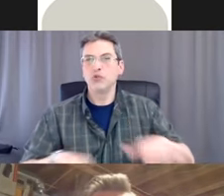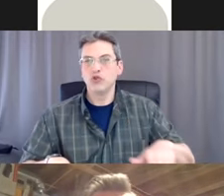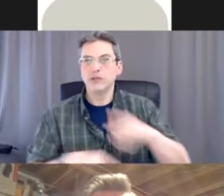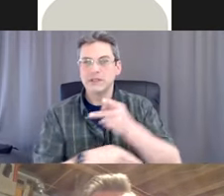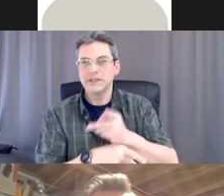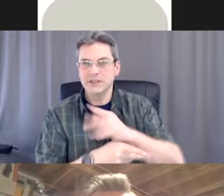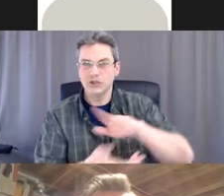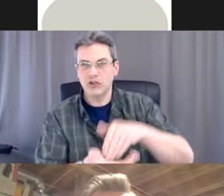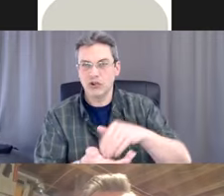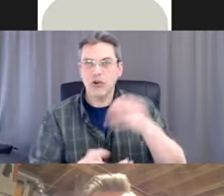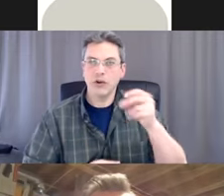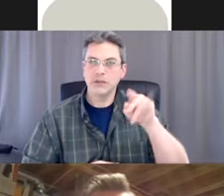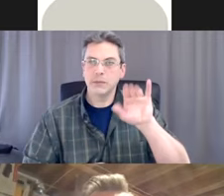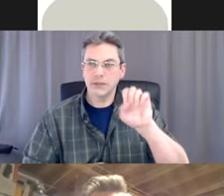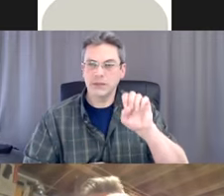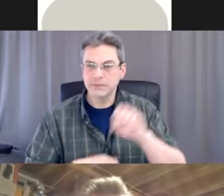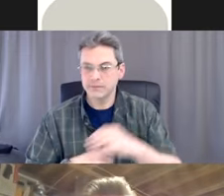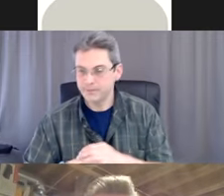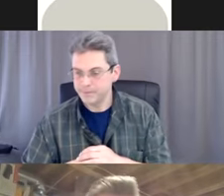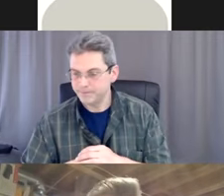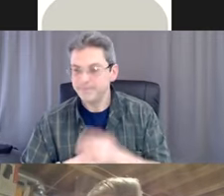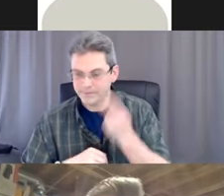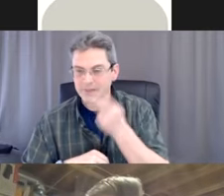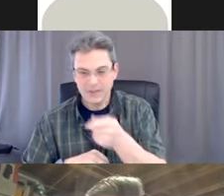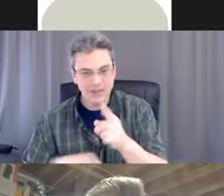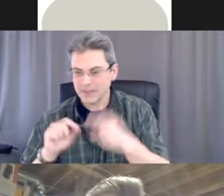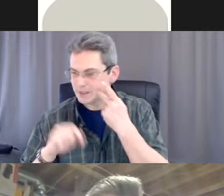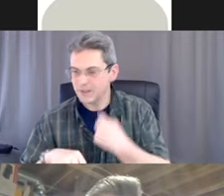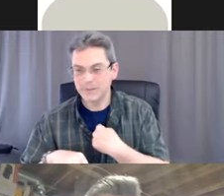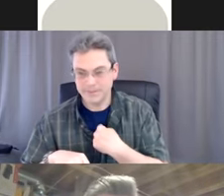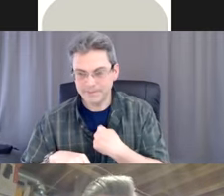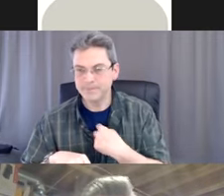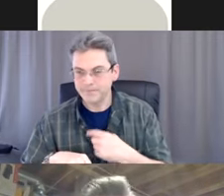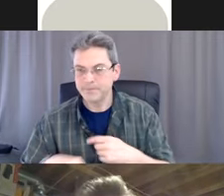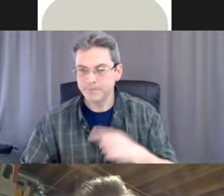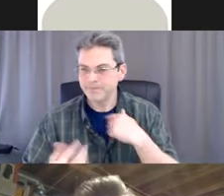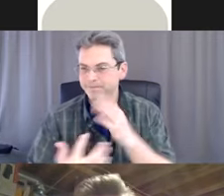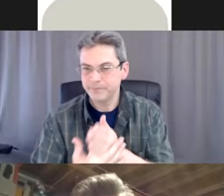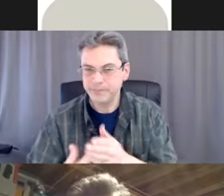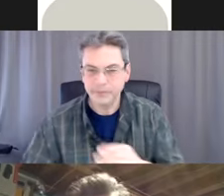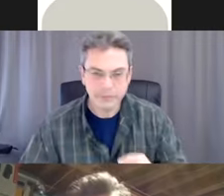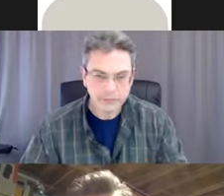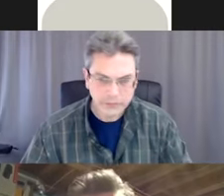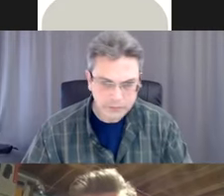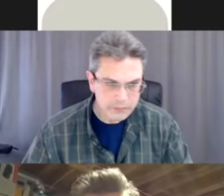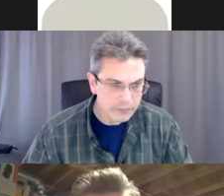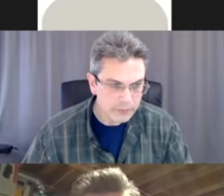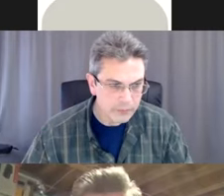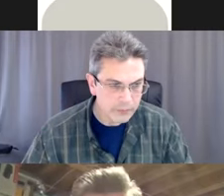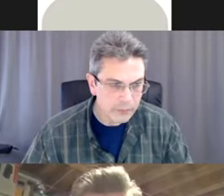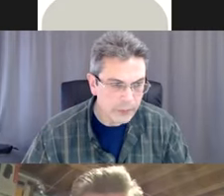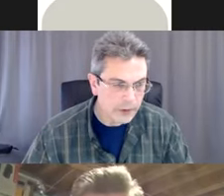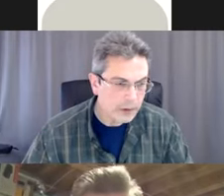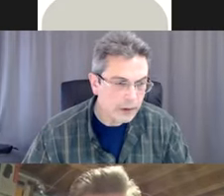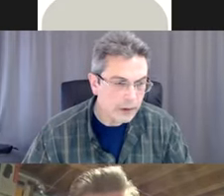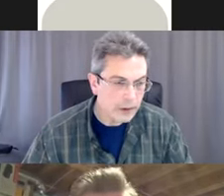So I'll pass it to Tim. So thanks so much, John. So welcome everybody. Thanks for coming and hanging out on this